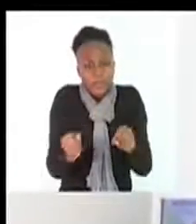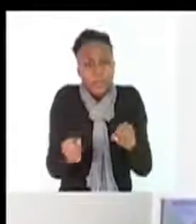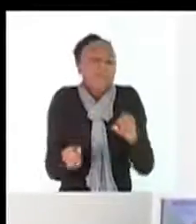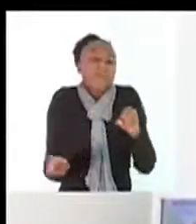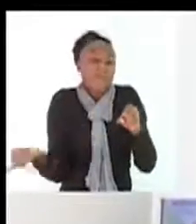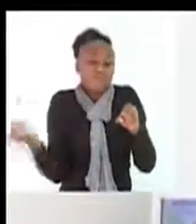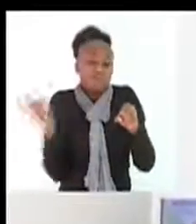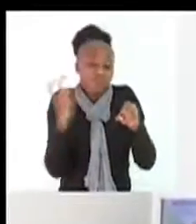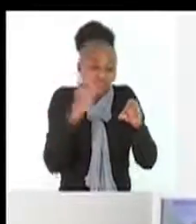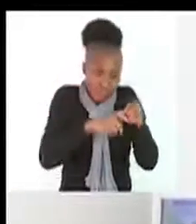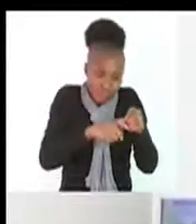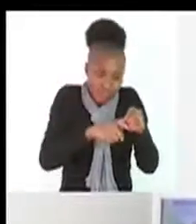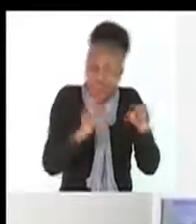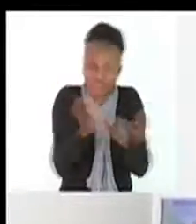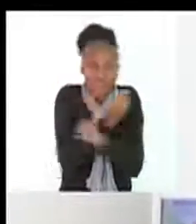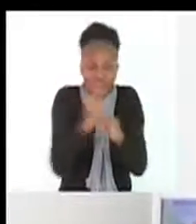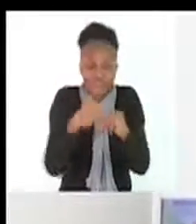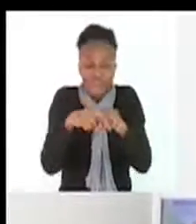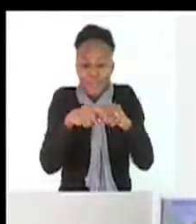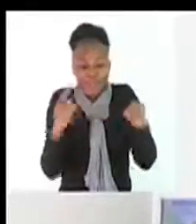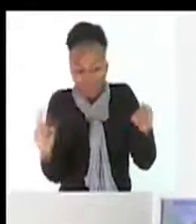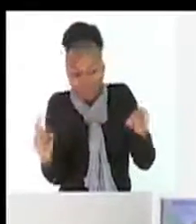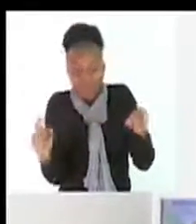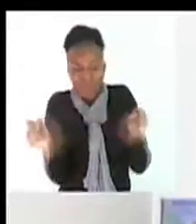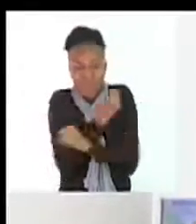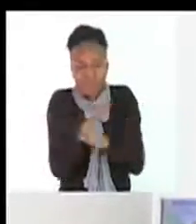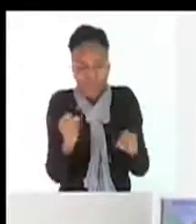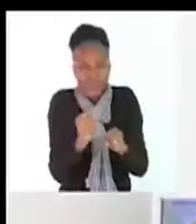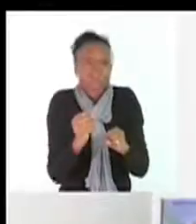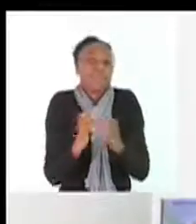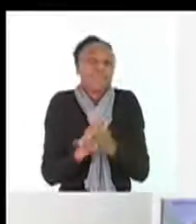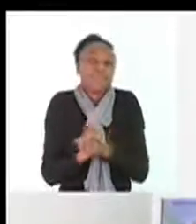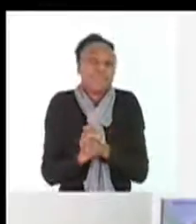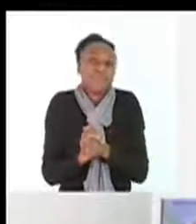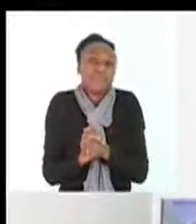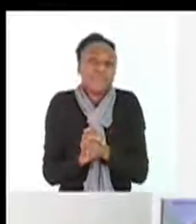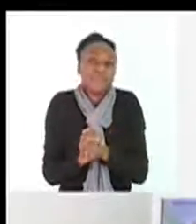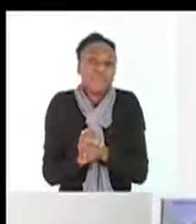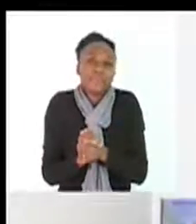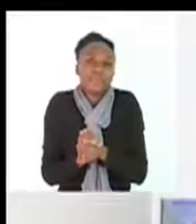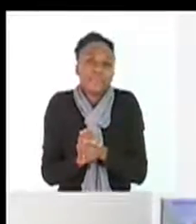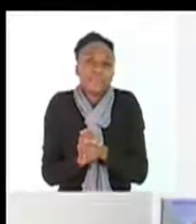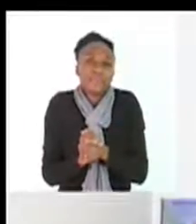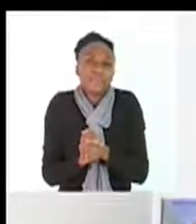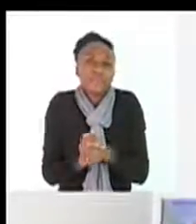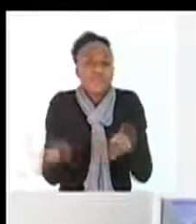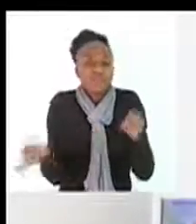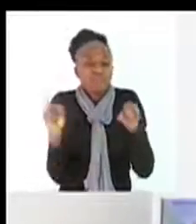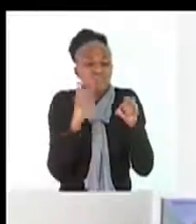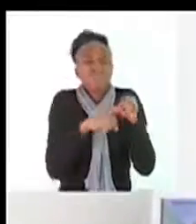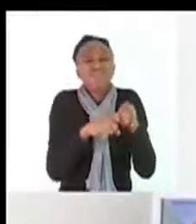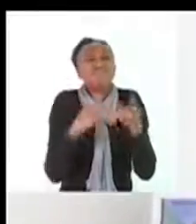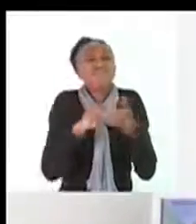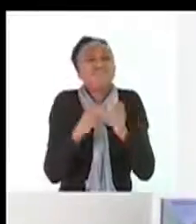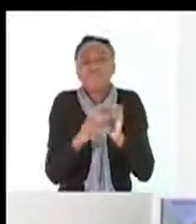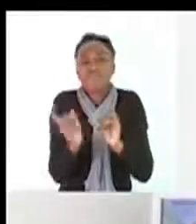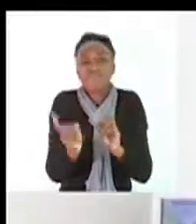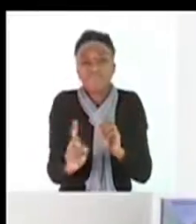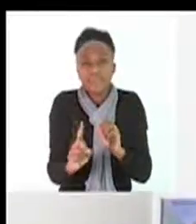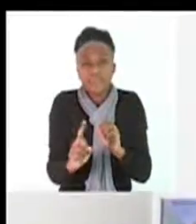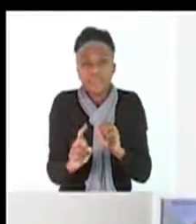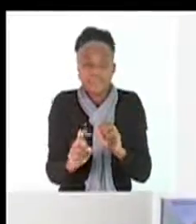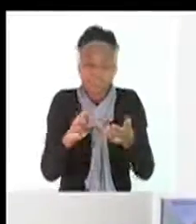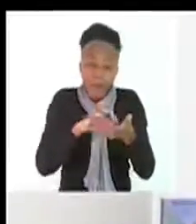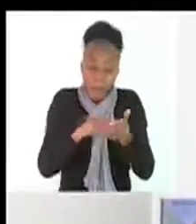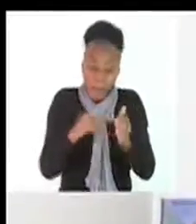And then, if there are no egg cells, fertilization will not be able to take place. What is fertilization? Fertilization is